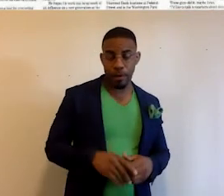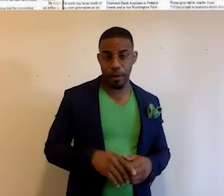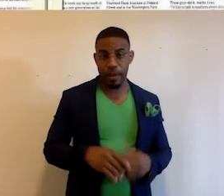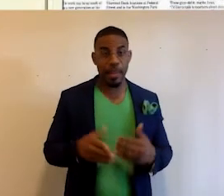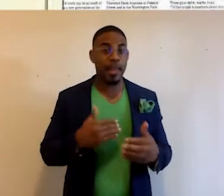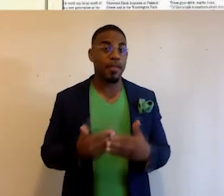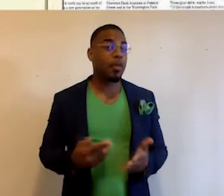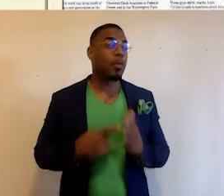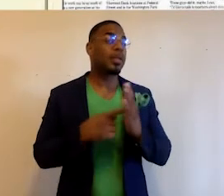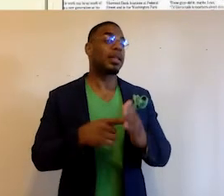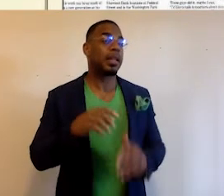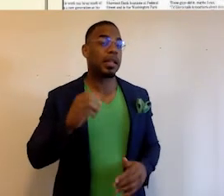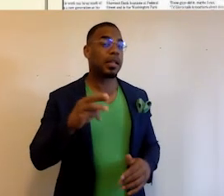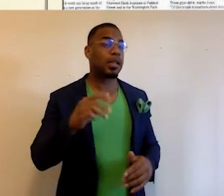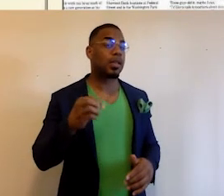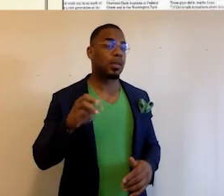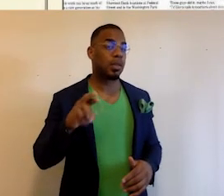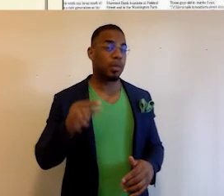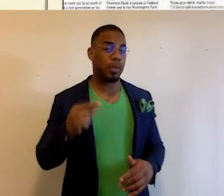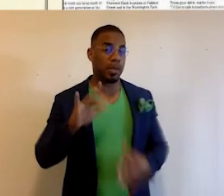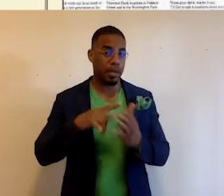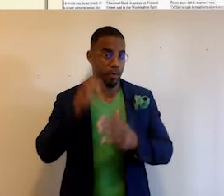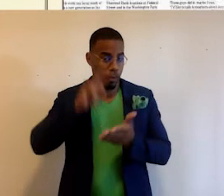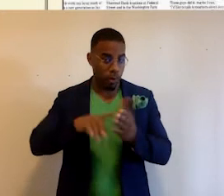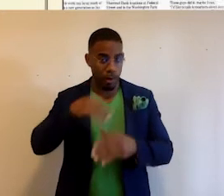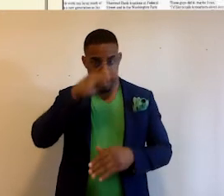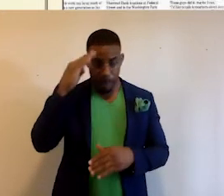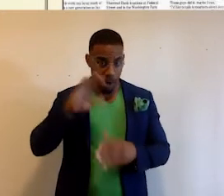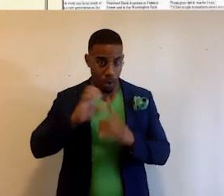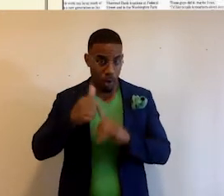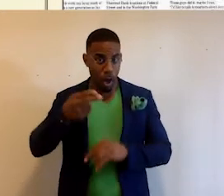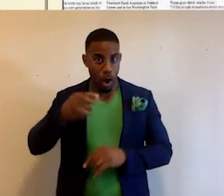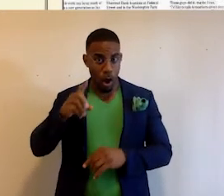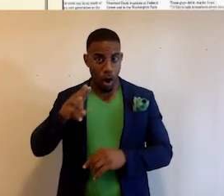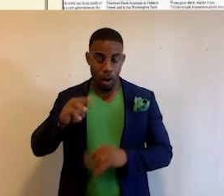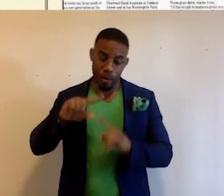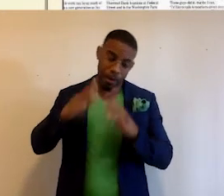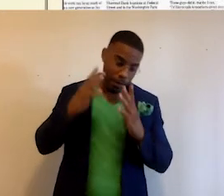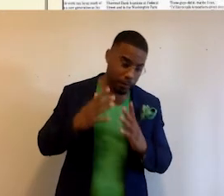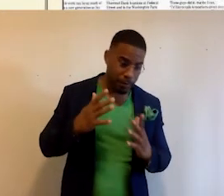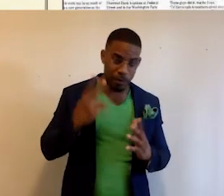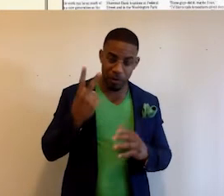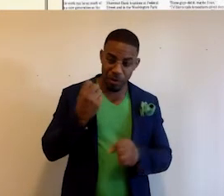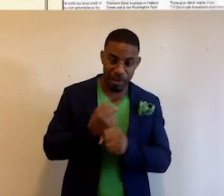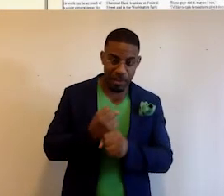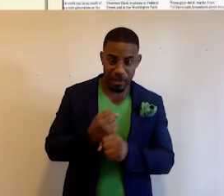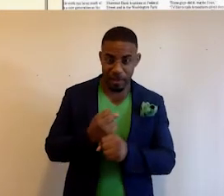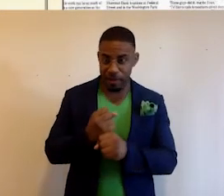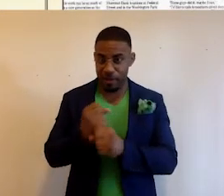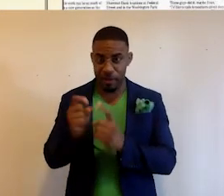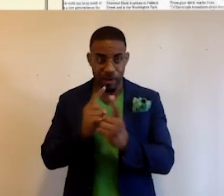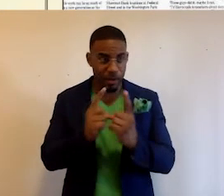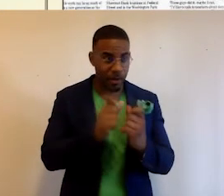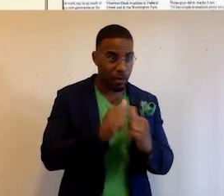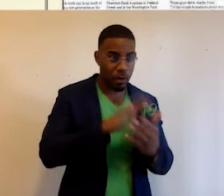even presented it at the Schomburg Center for Research in Black Culture in Harlem. But unfortunately, after two years of meetings with the school